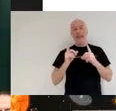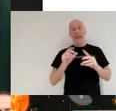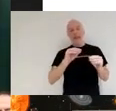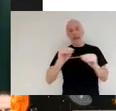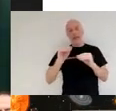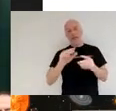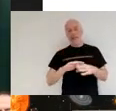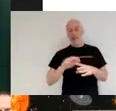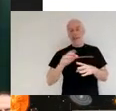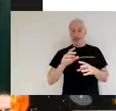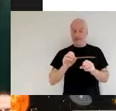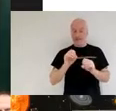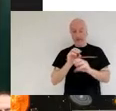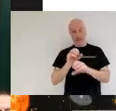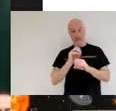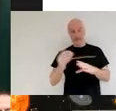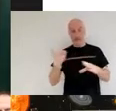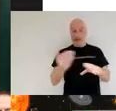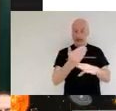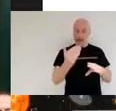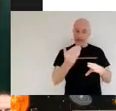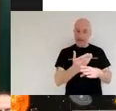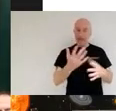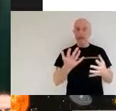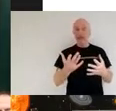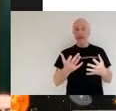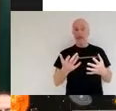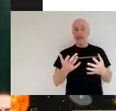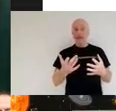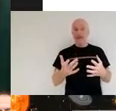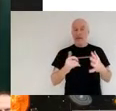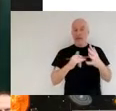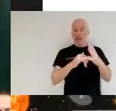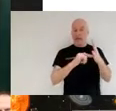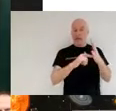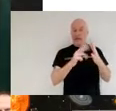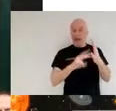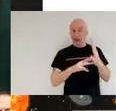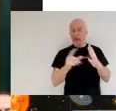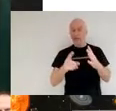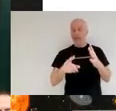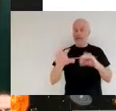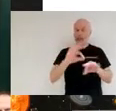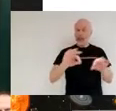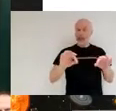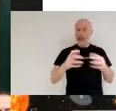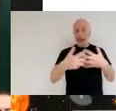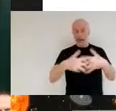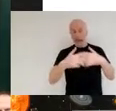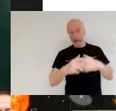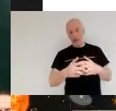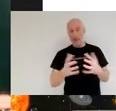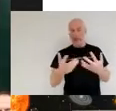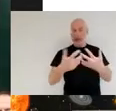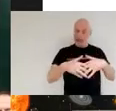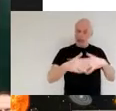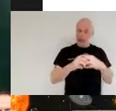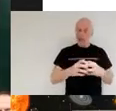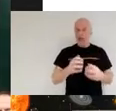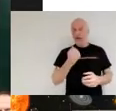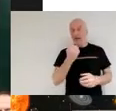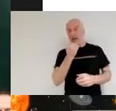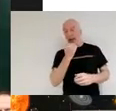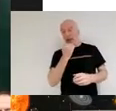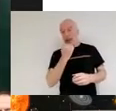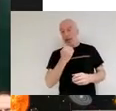activities that are across the stem so across science technology engineering and maths but allow us to